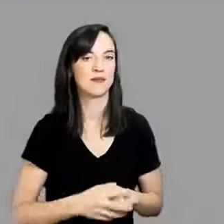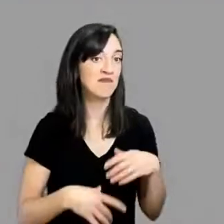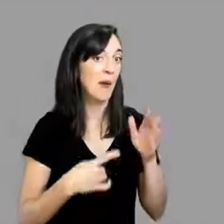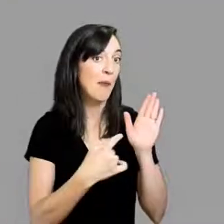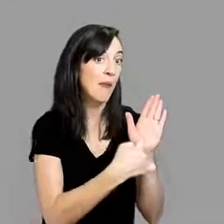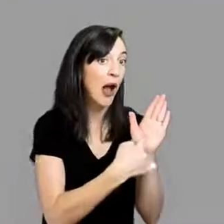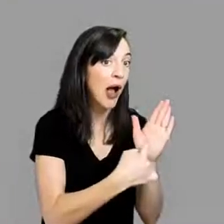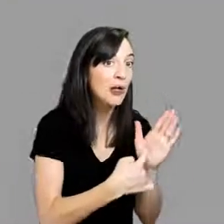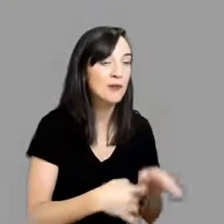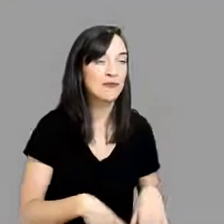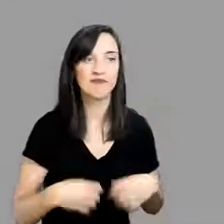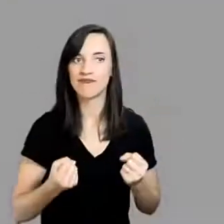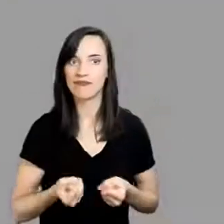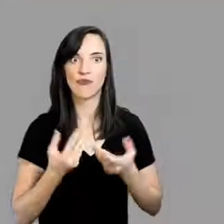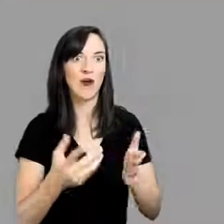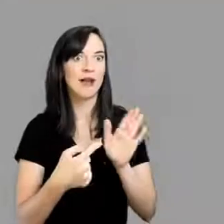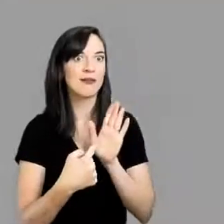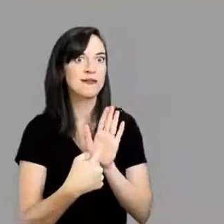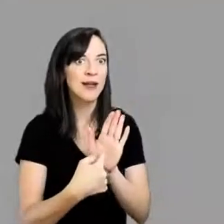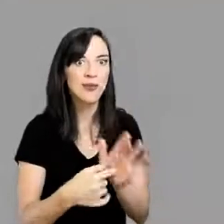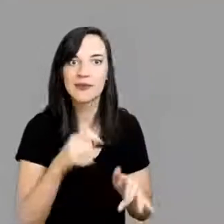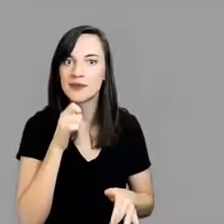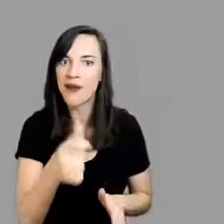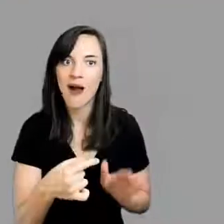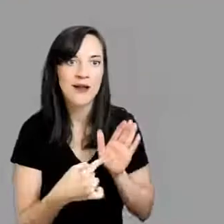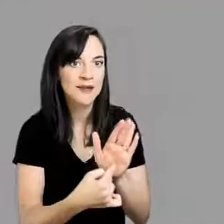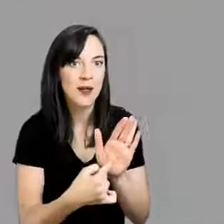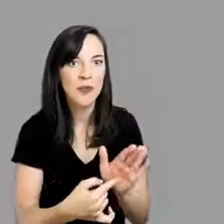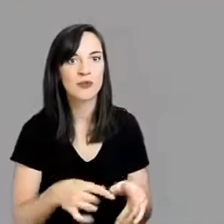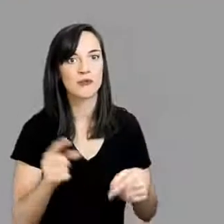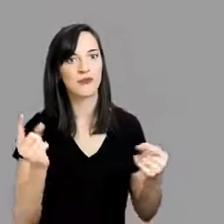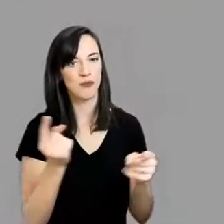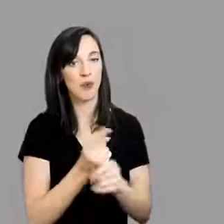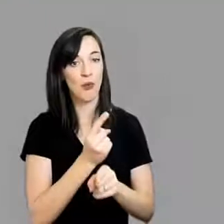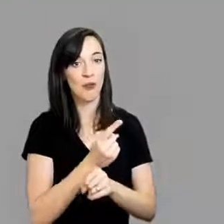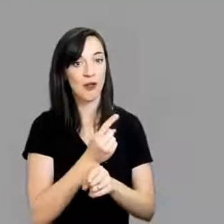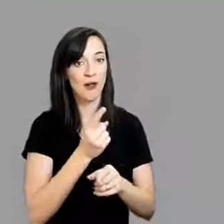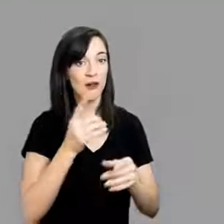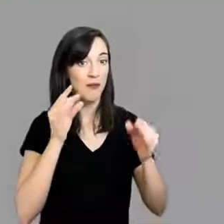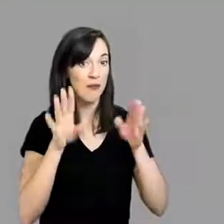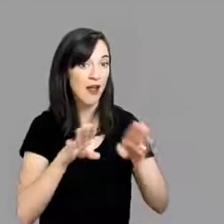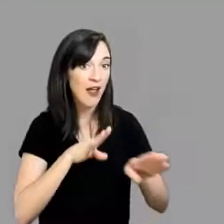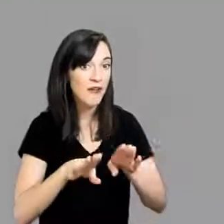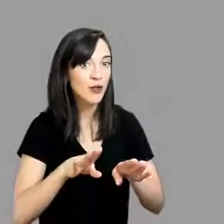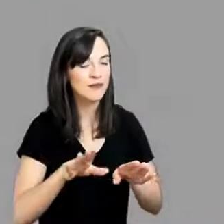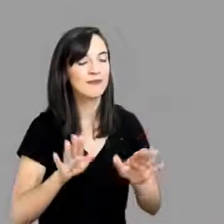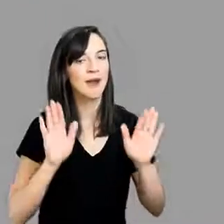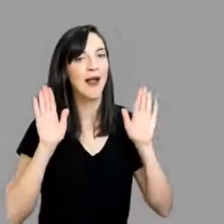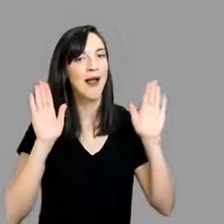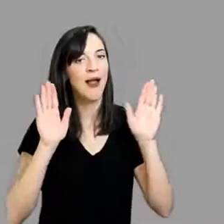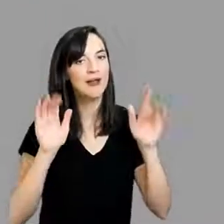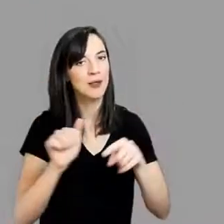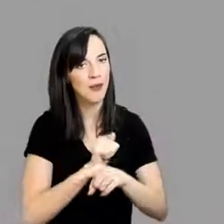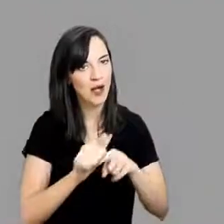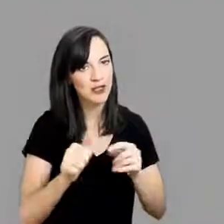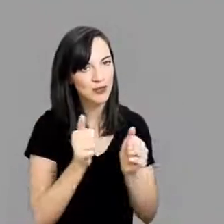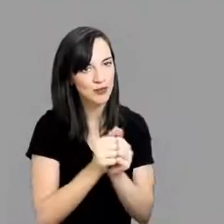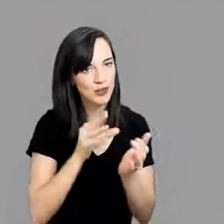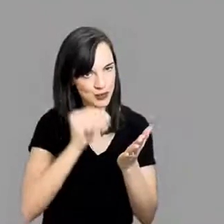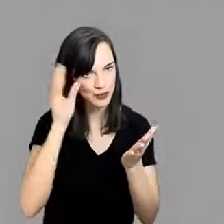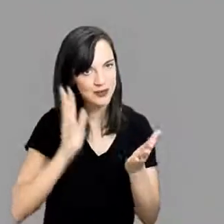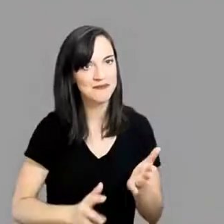Modeling, giving examples, and non-examples of appropriate behavior are excellent ways to practice with students.